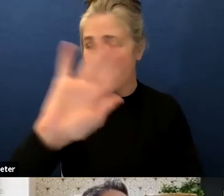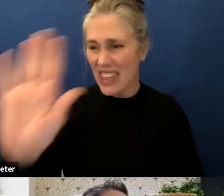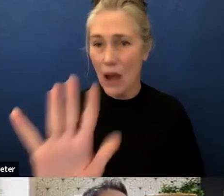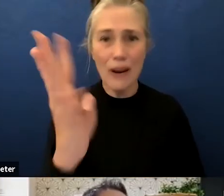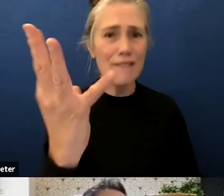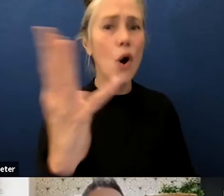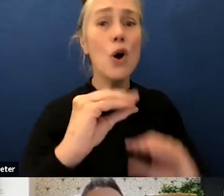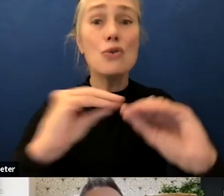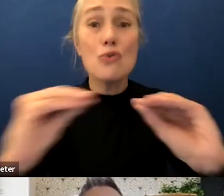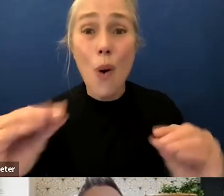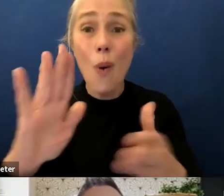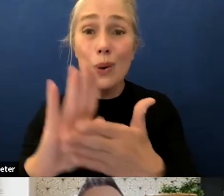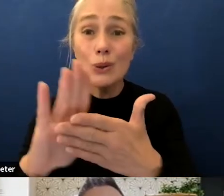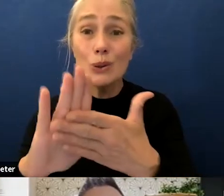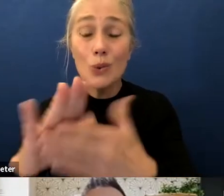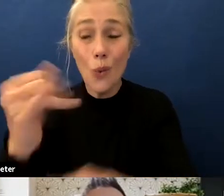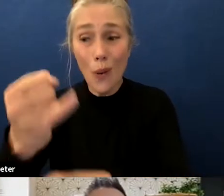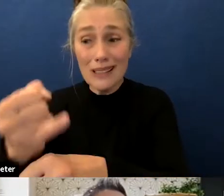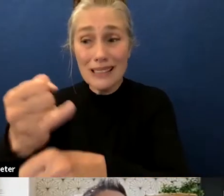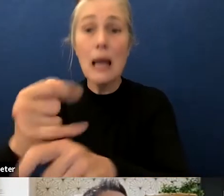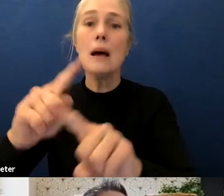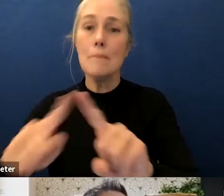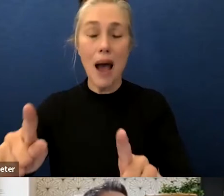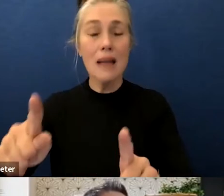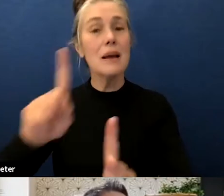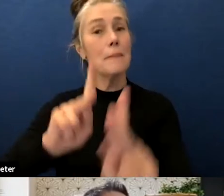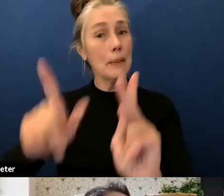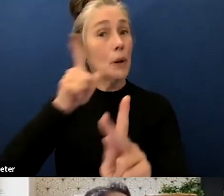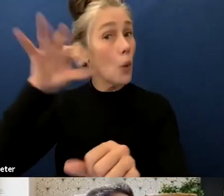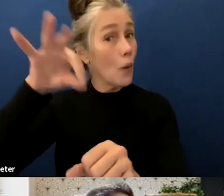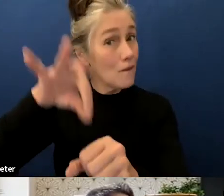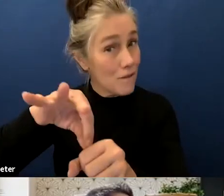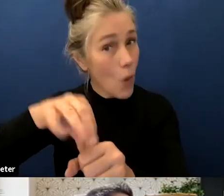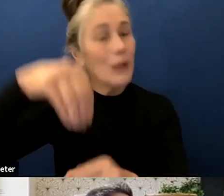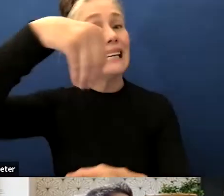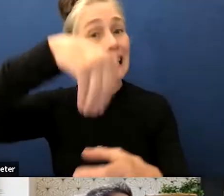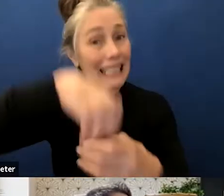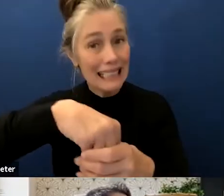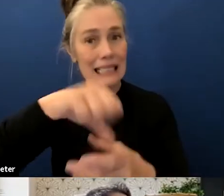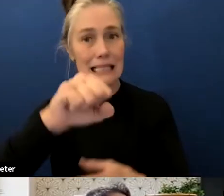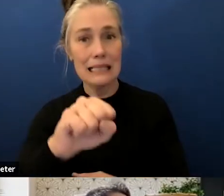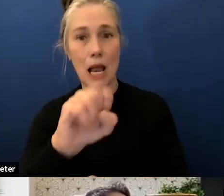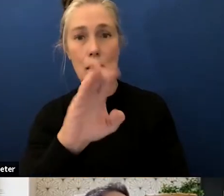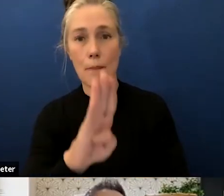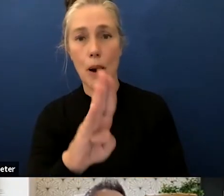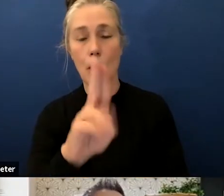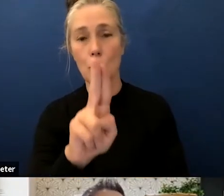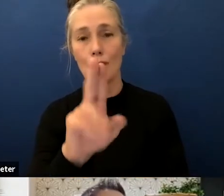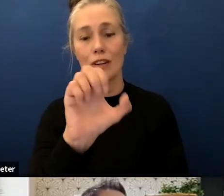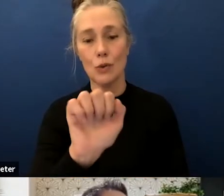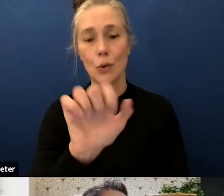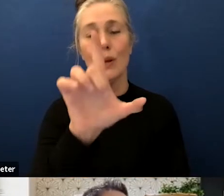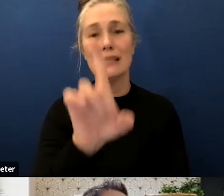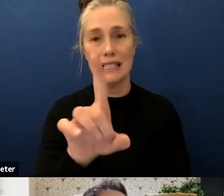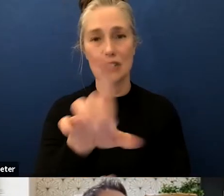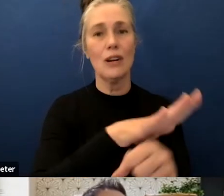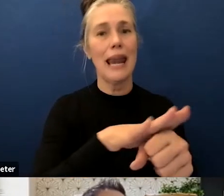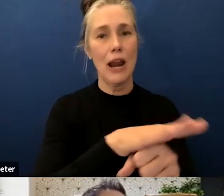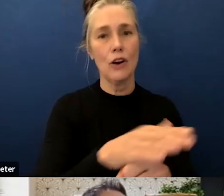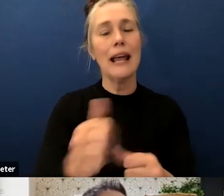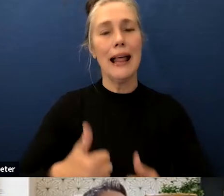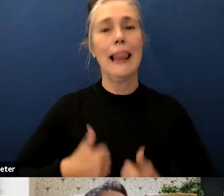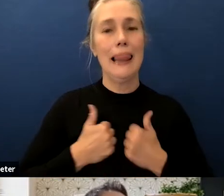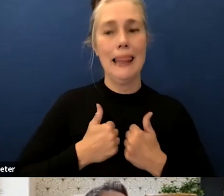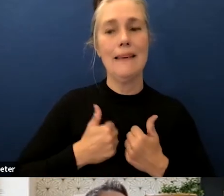but it does have voting populace within santa barbara unified next slide please and with that